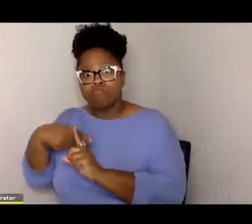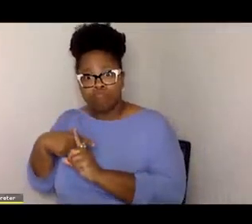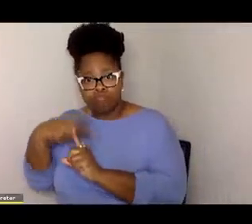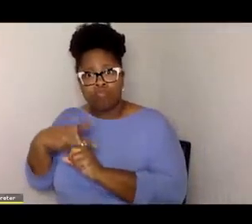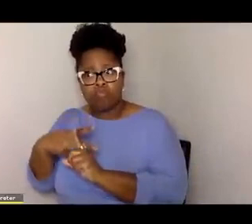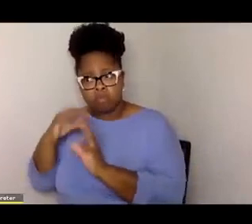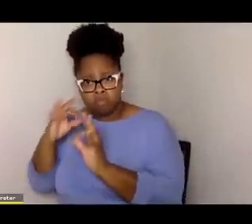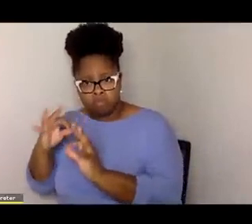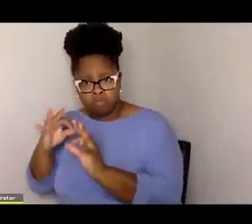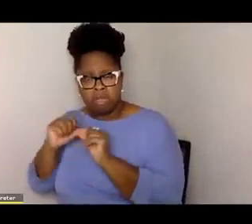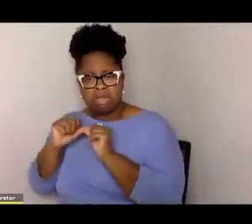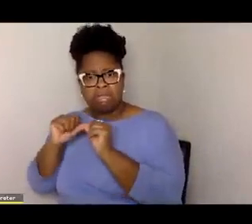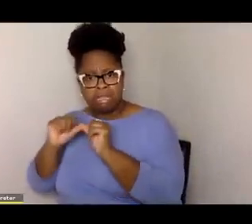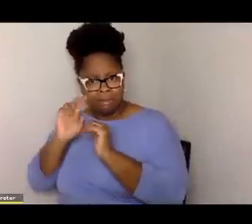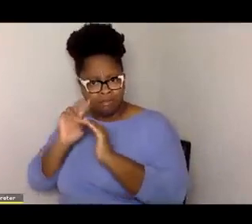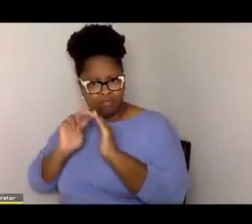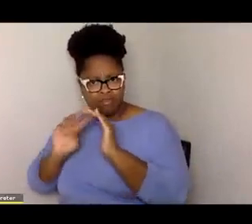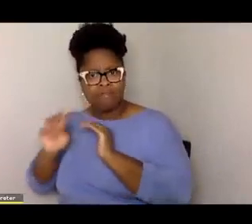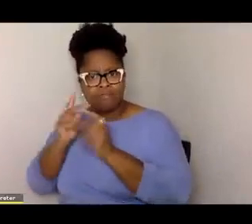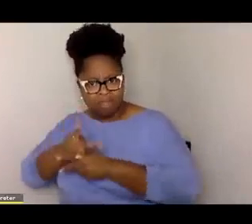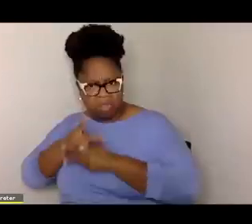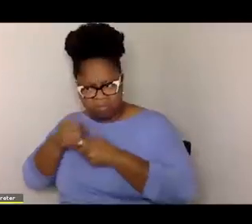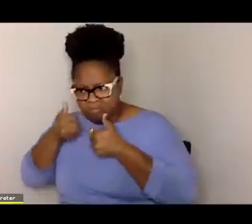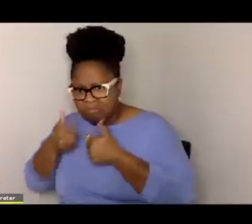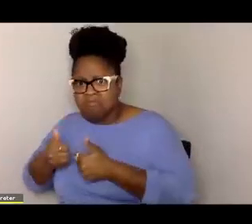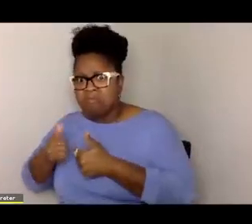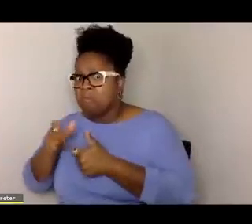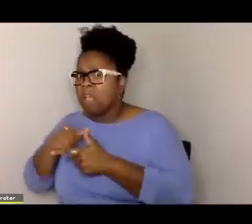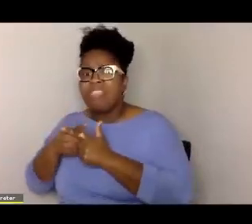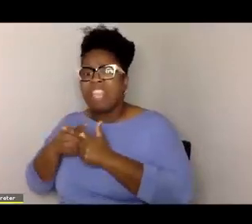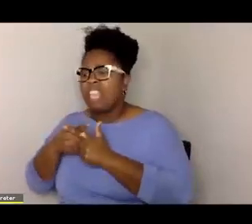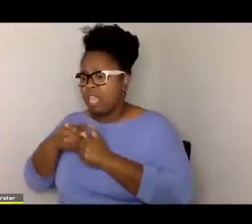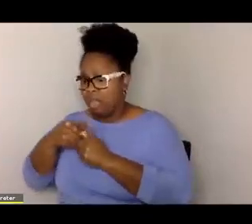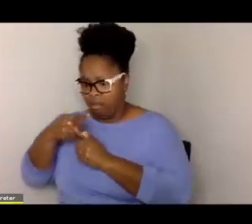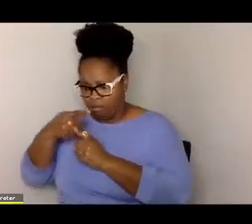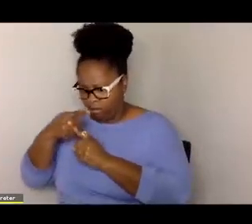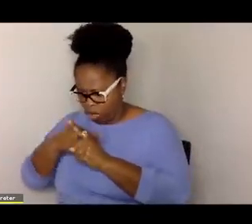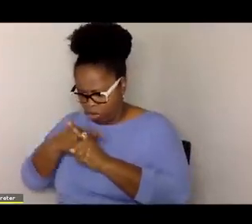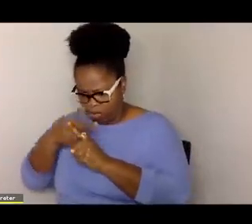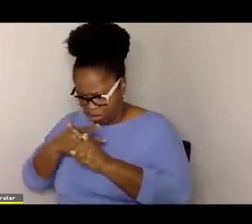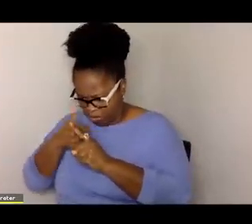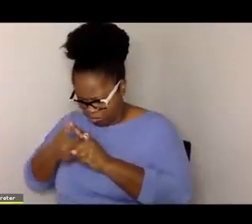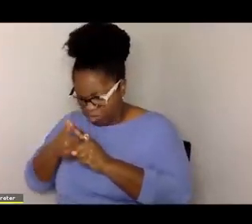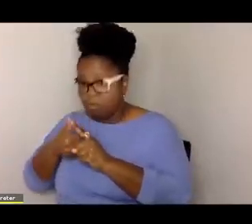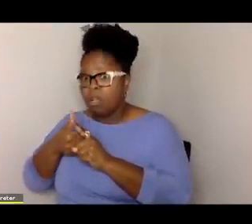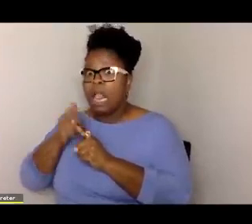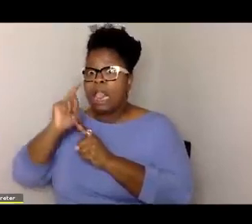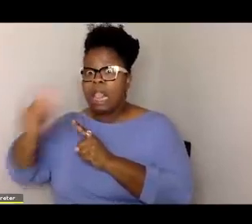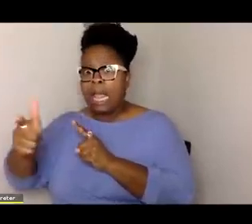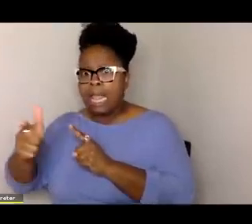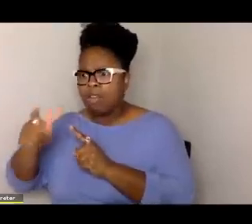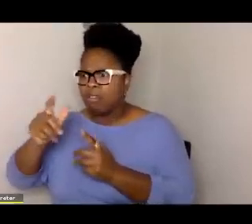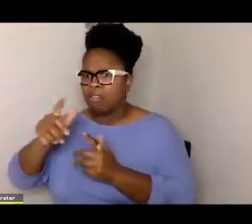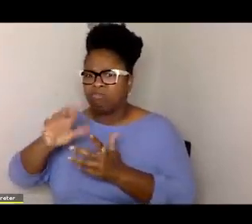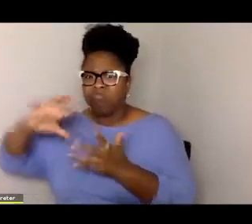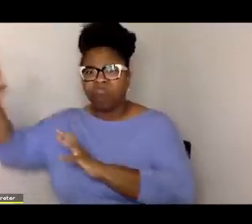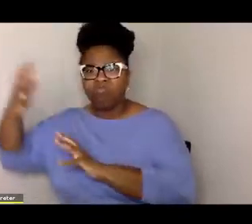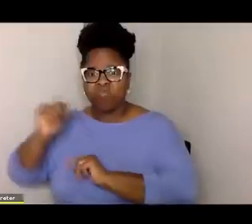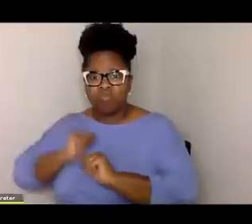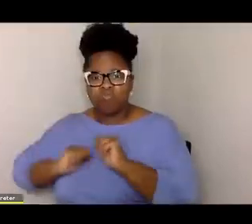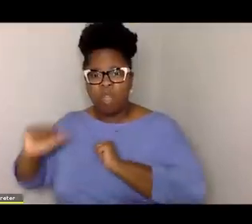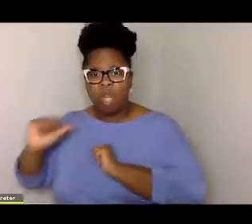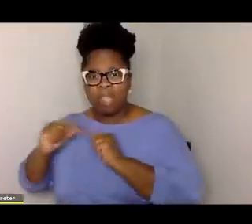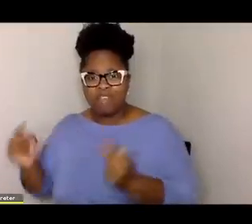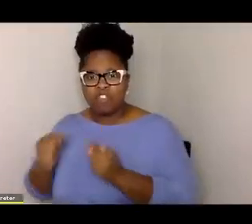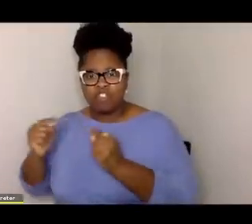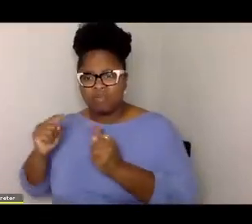have consistent, predictable, nurturing care in the first two months of life. And then something happens where all kinds of bad things happen, lots of trauma, lots